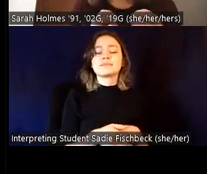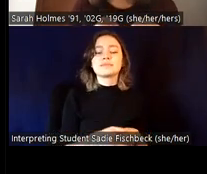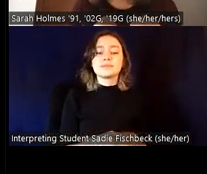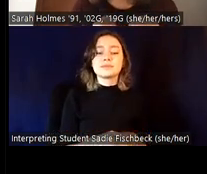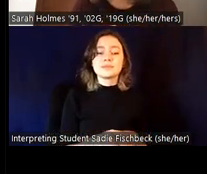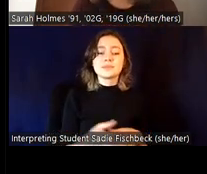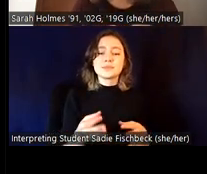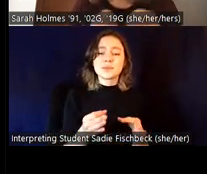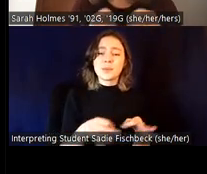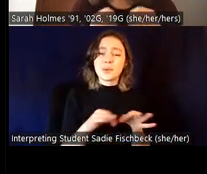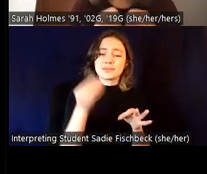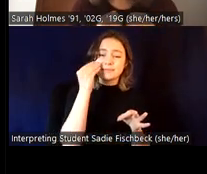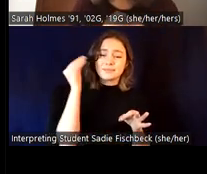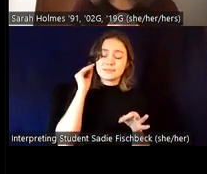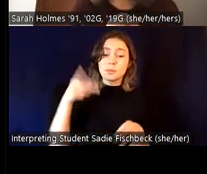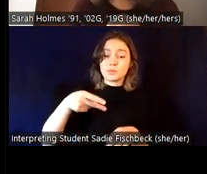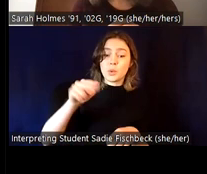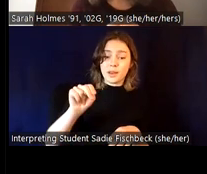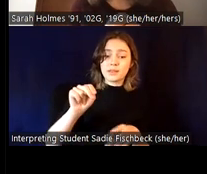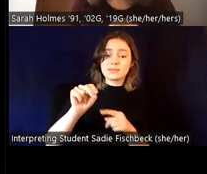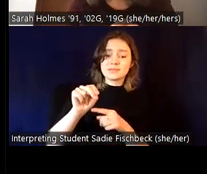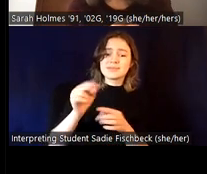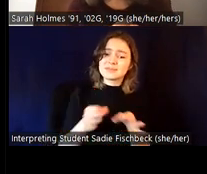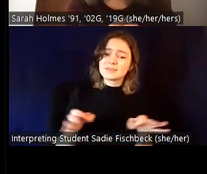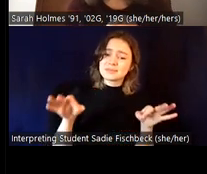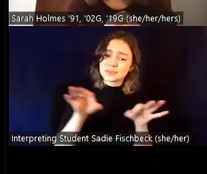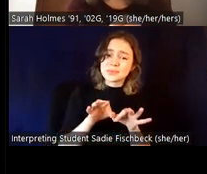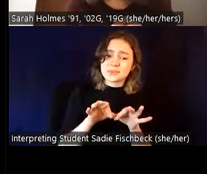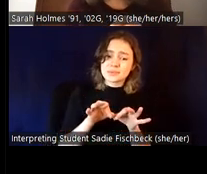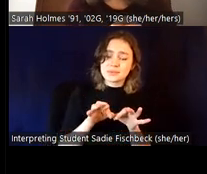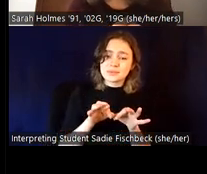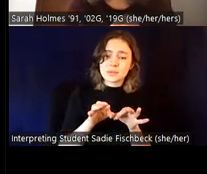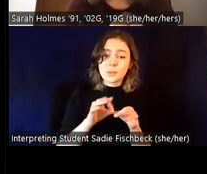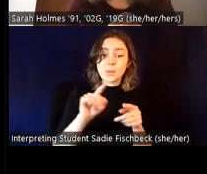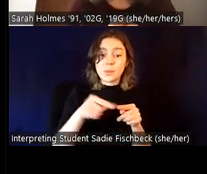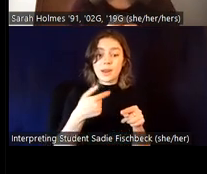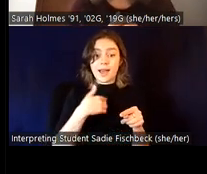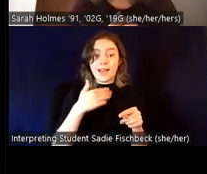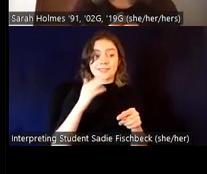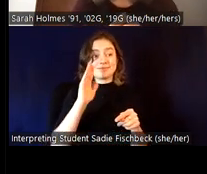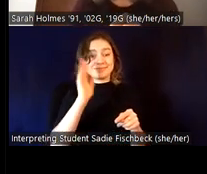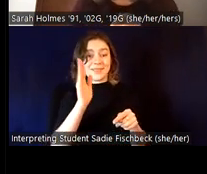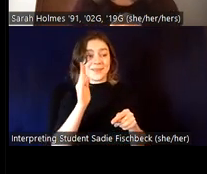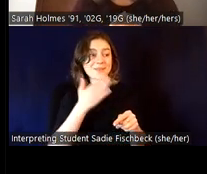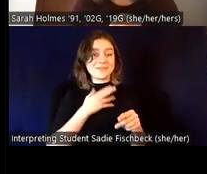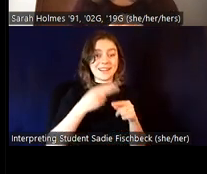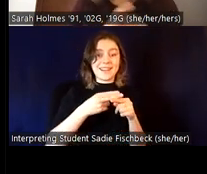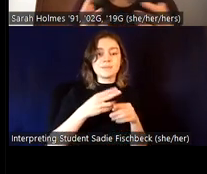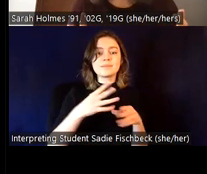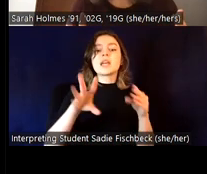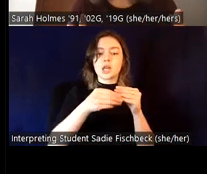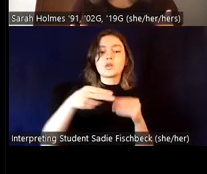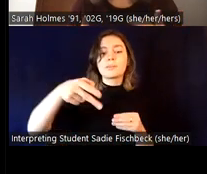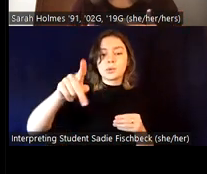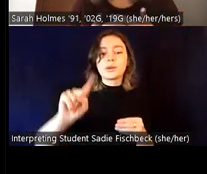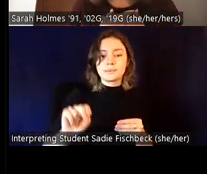pronouns are super important. I always try to remember to include my pronouns when I introduce myself, when I present myself, um, not